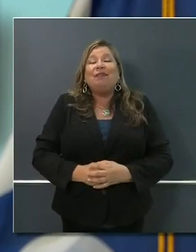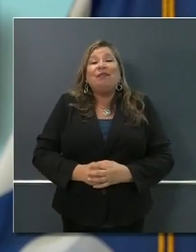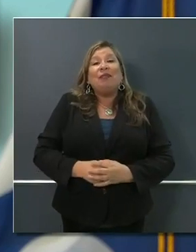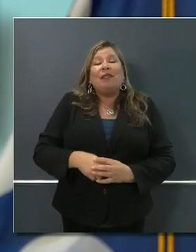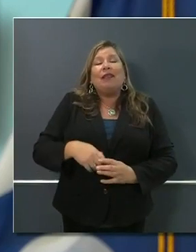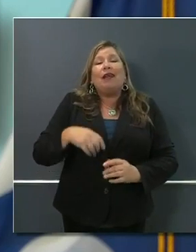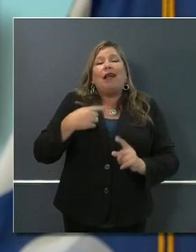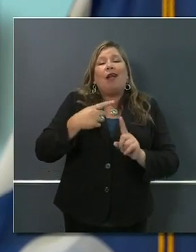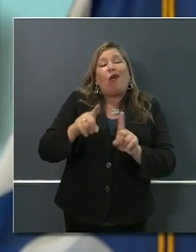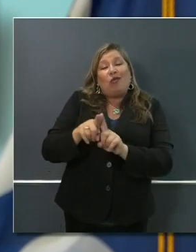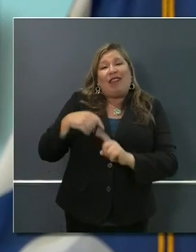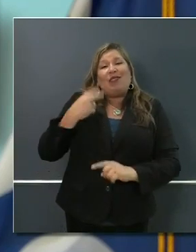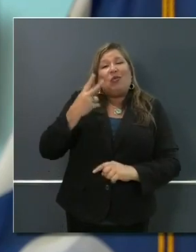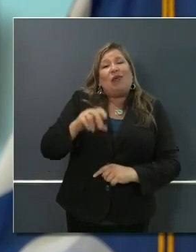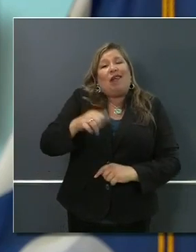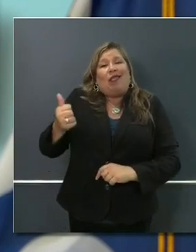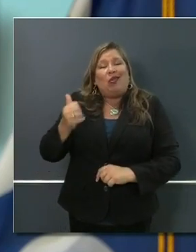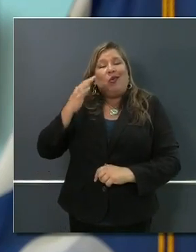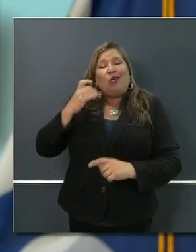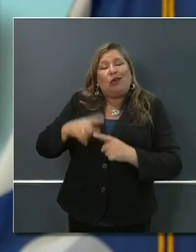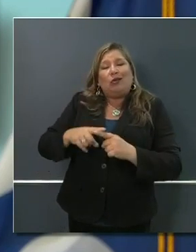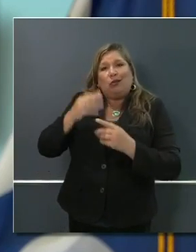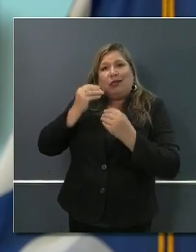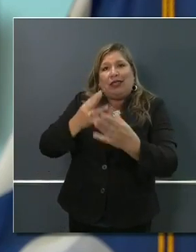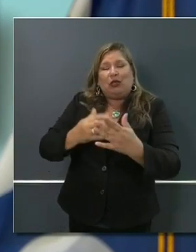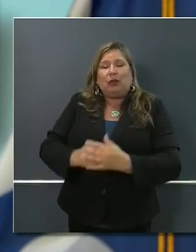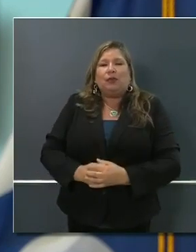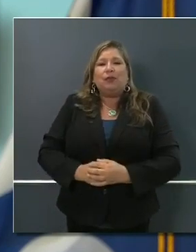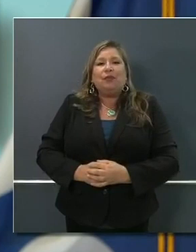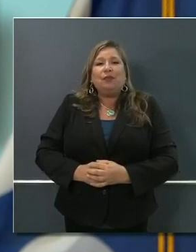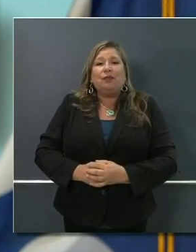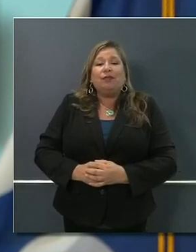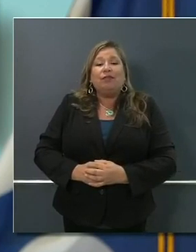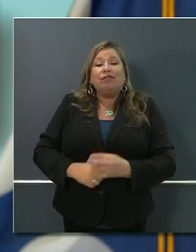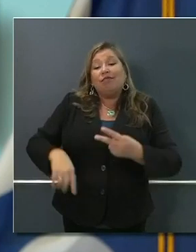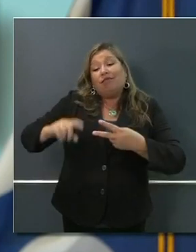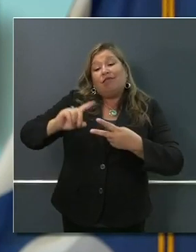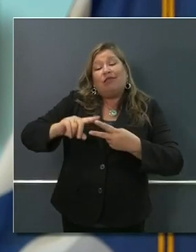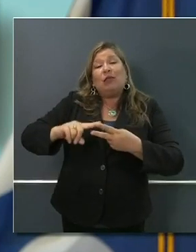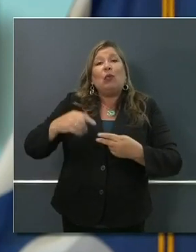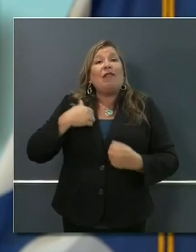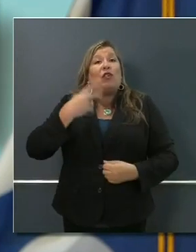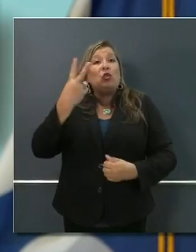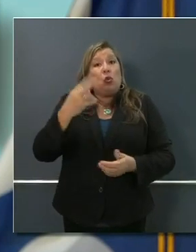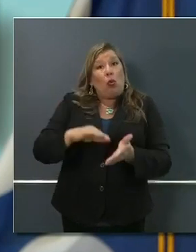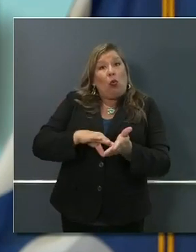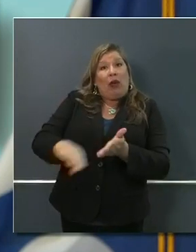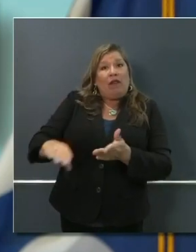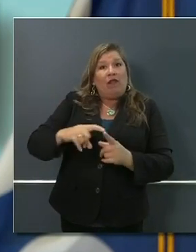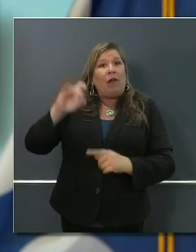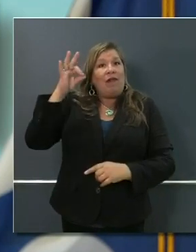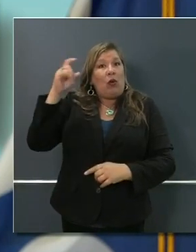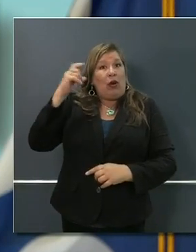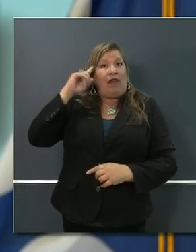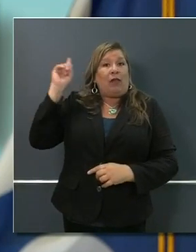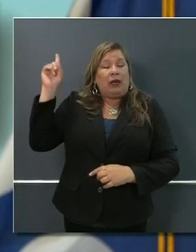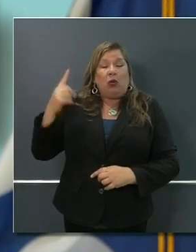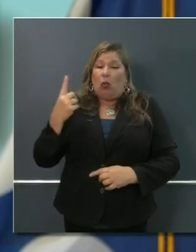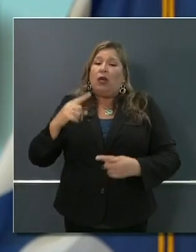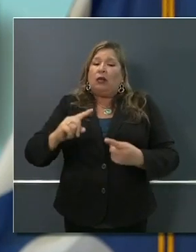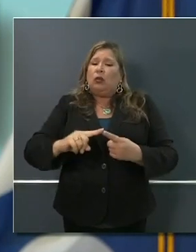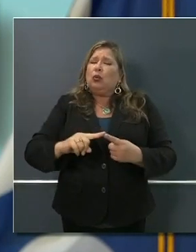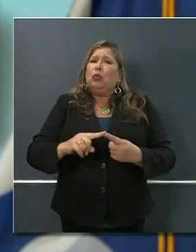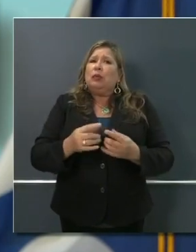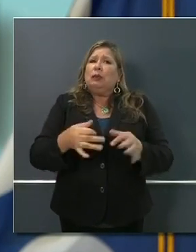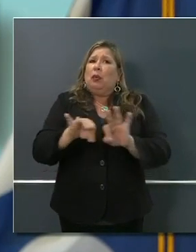want to share as well. We got two waivers from the federal government. One waiver is rather significant. The CalFresh